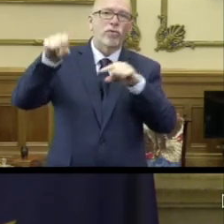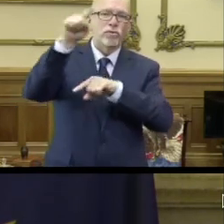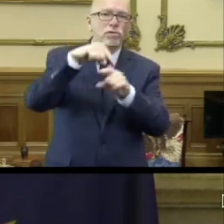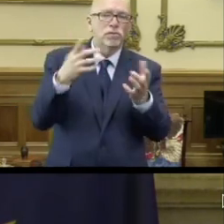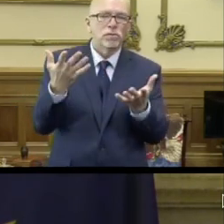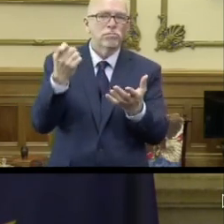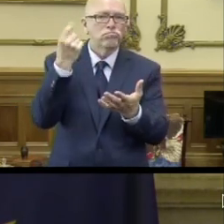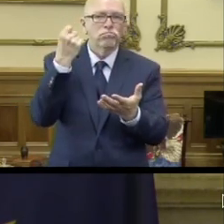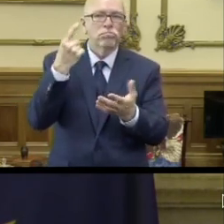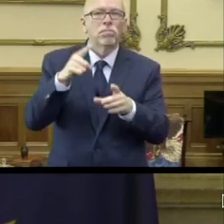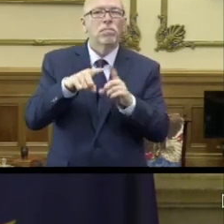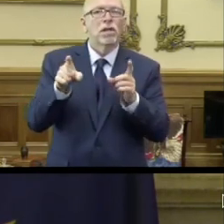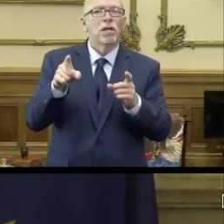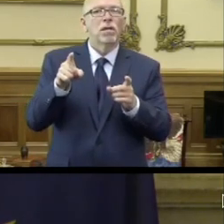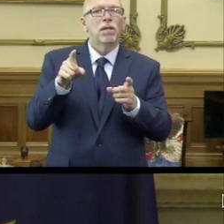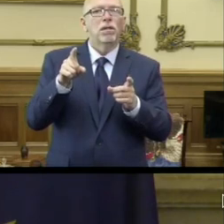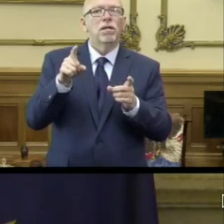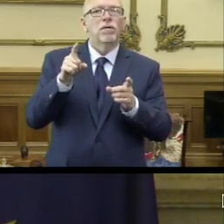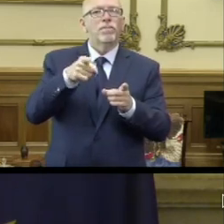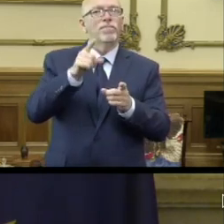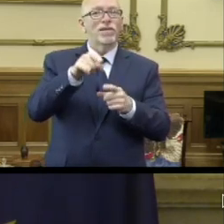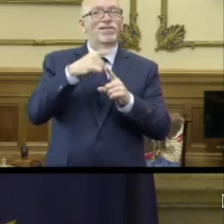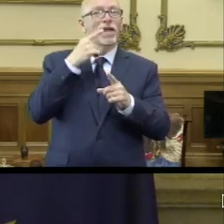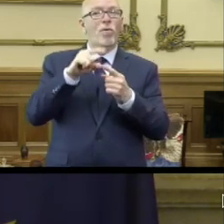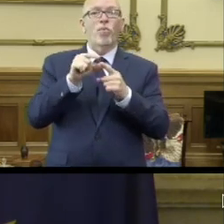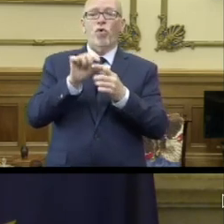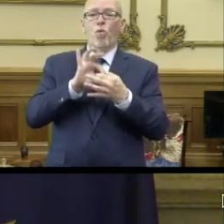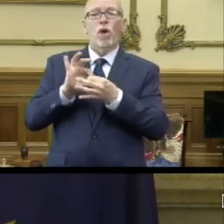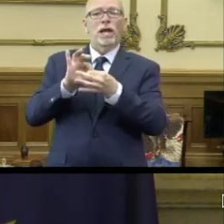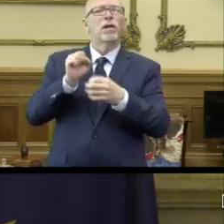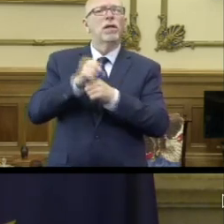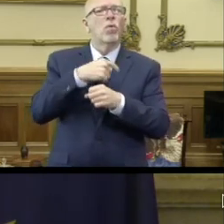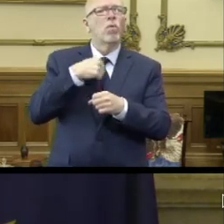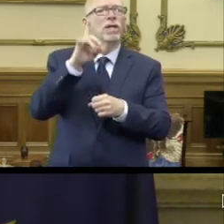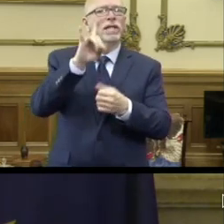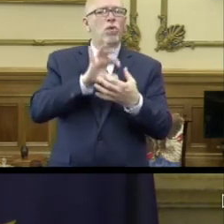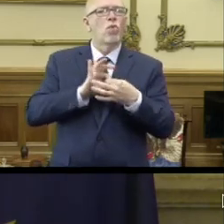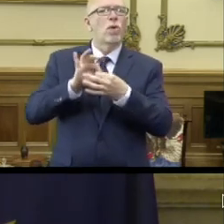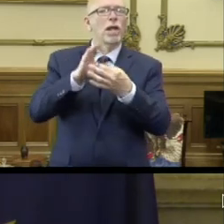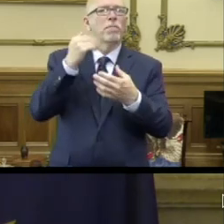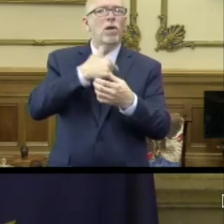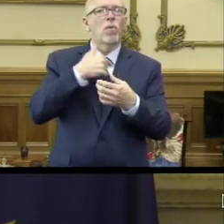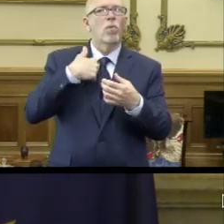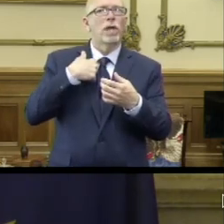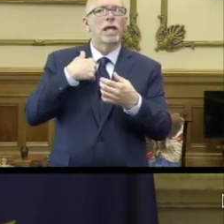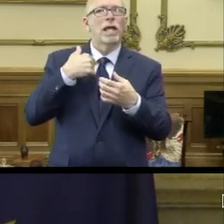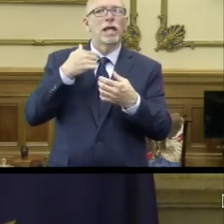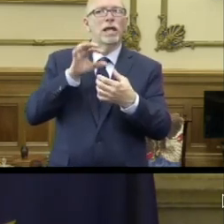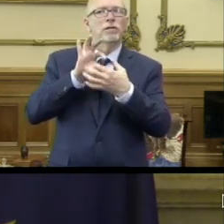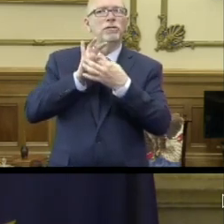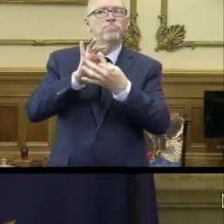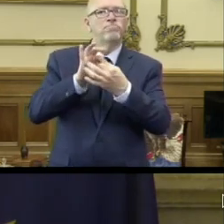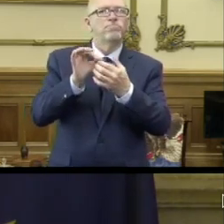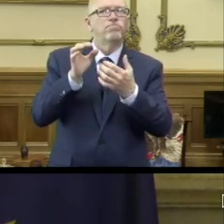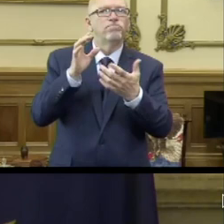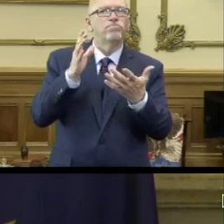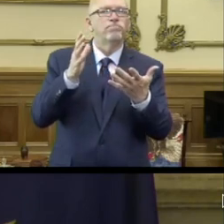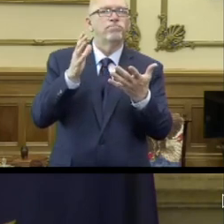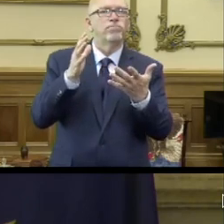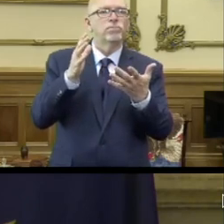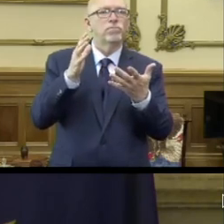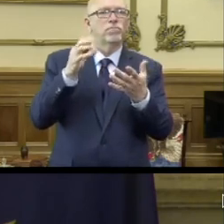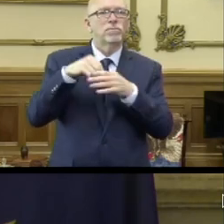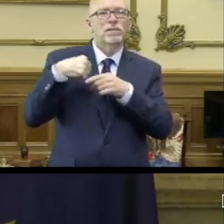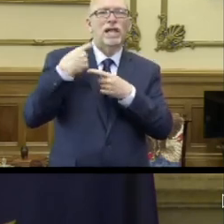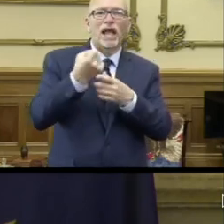But the coordinated word that you use is right. We coordinated in the sense that we were collaborating for the